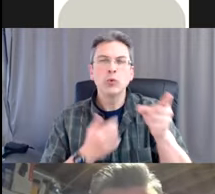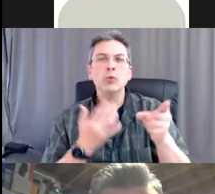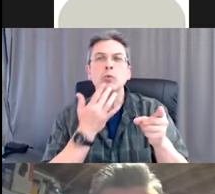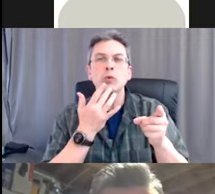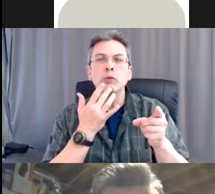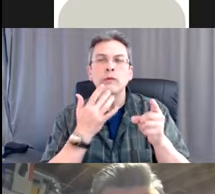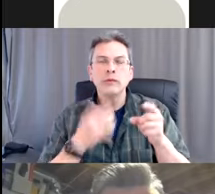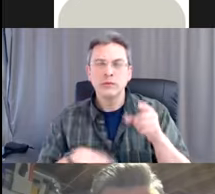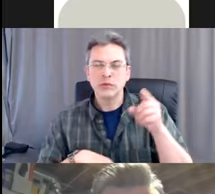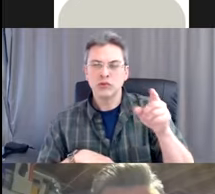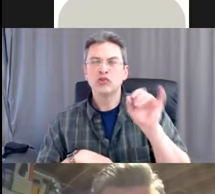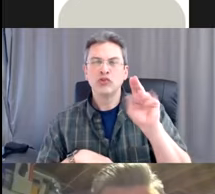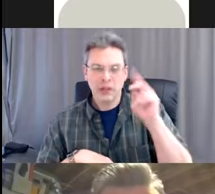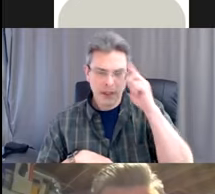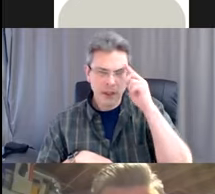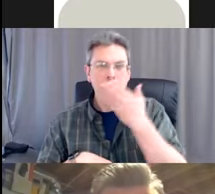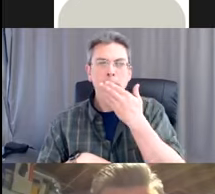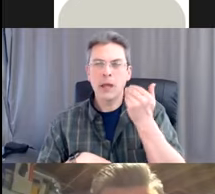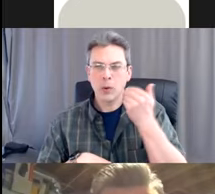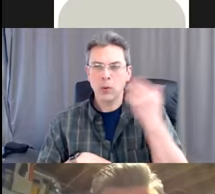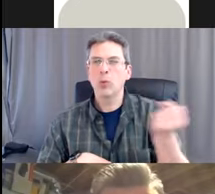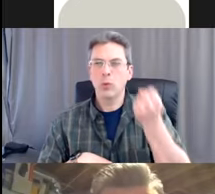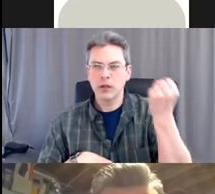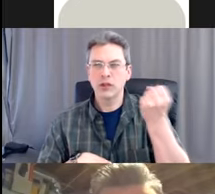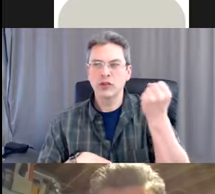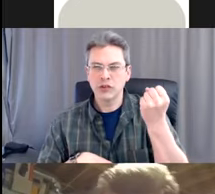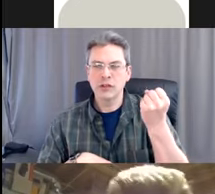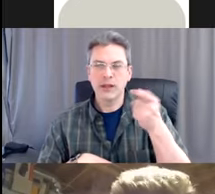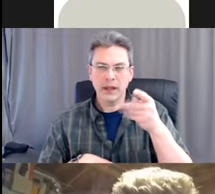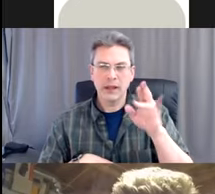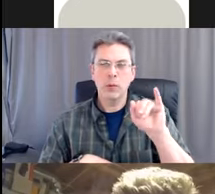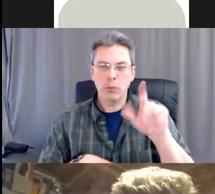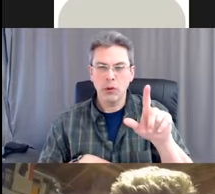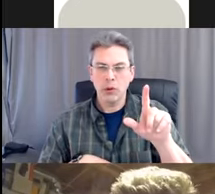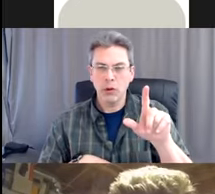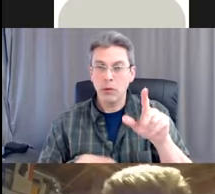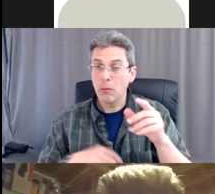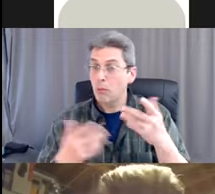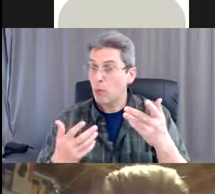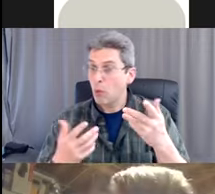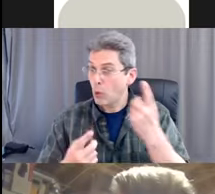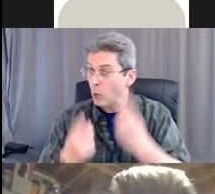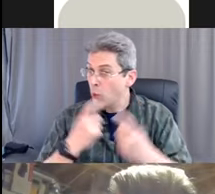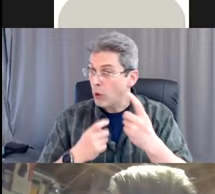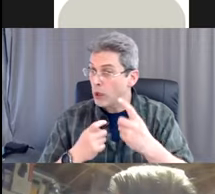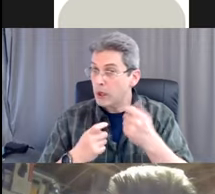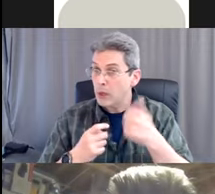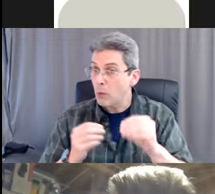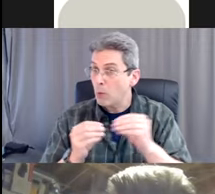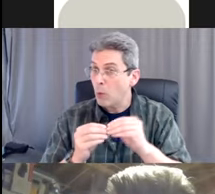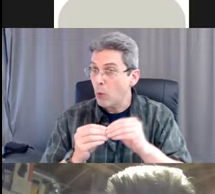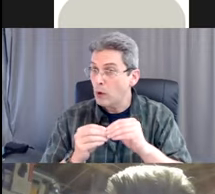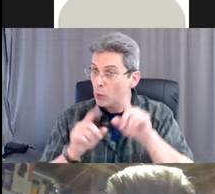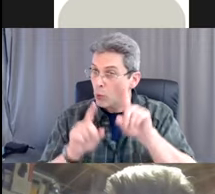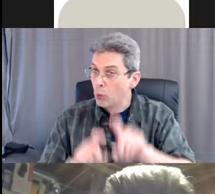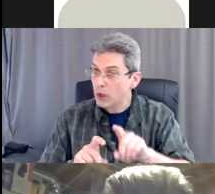we can save them for the vaccine workshop. Are there any other questions? I think one came up or, um,